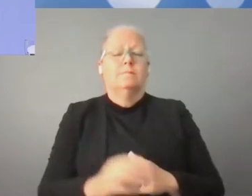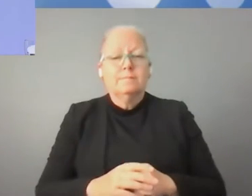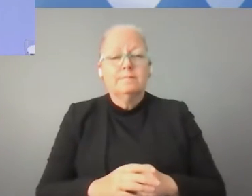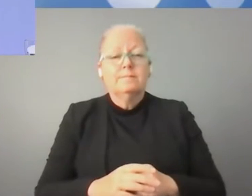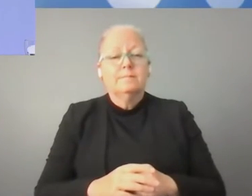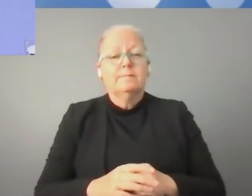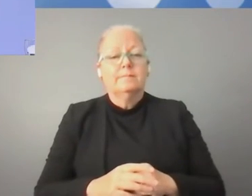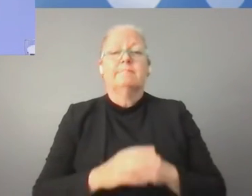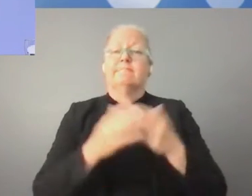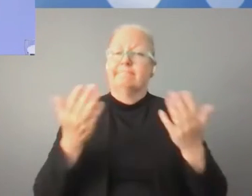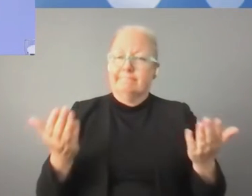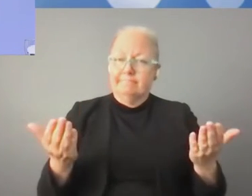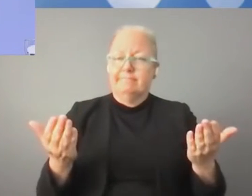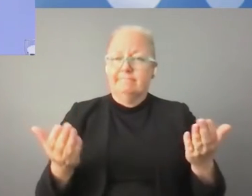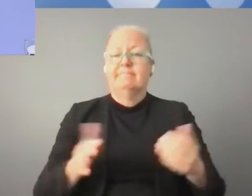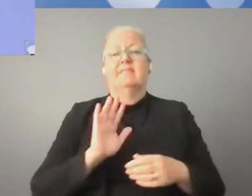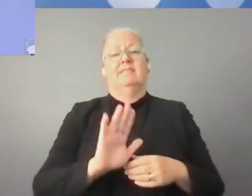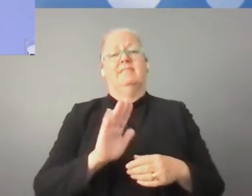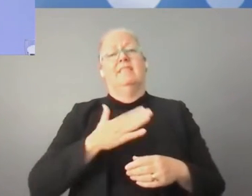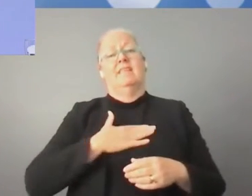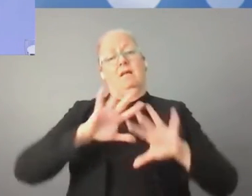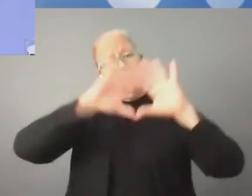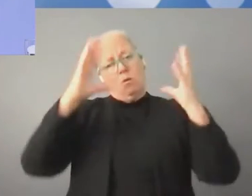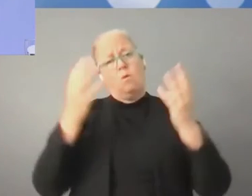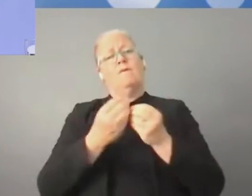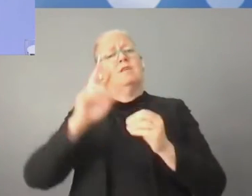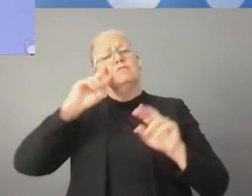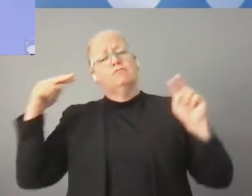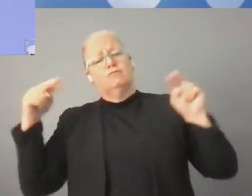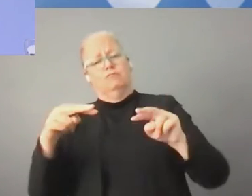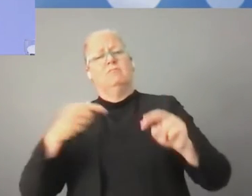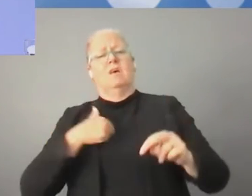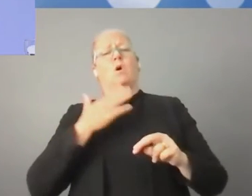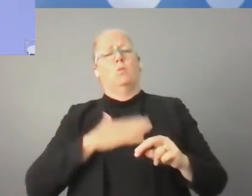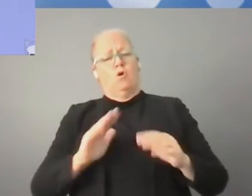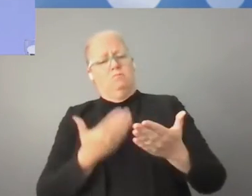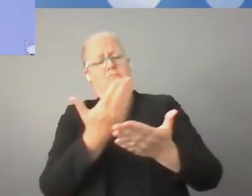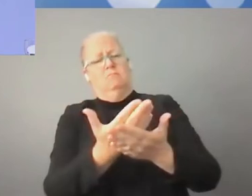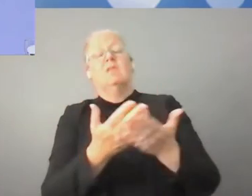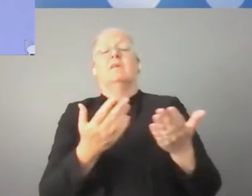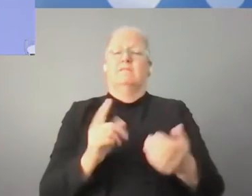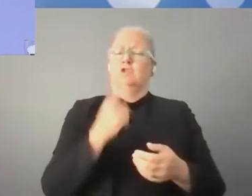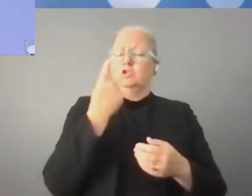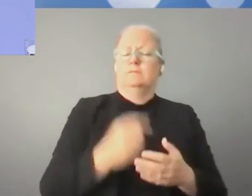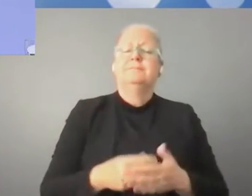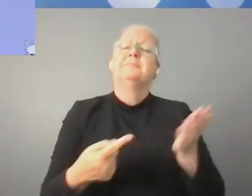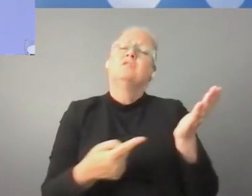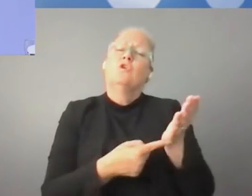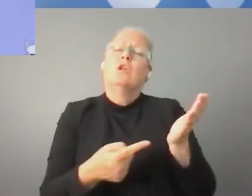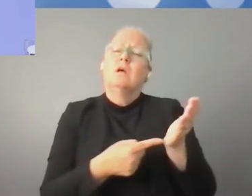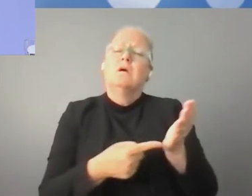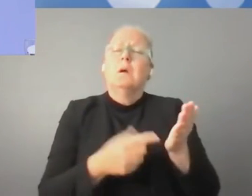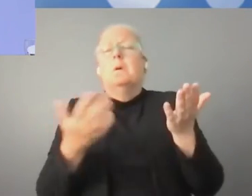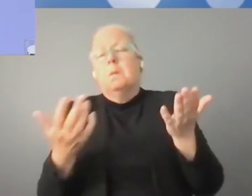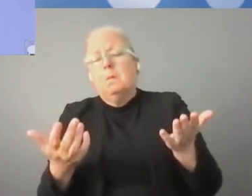overall objective I wanted to put in front of you first. Technologies, of course, will more and more determine the